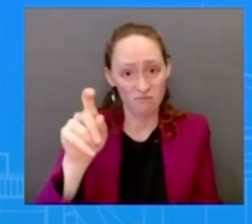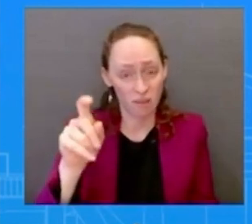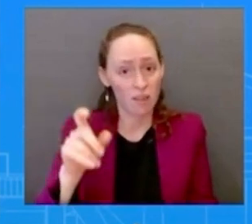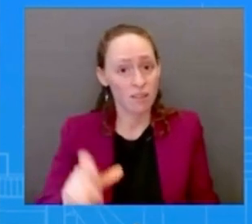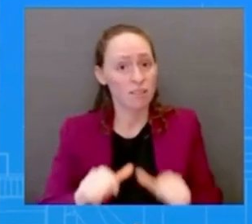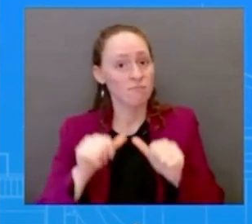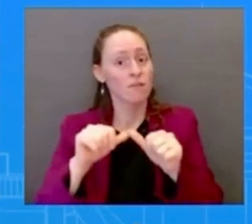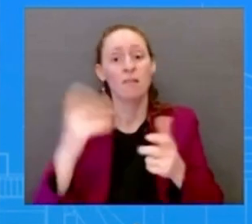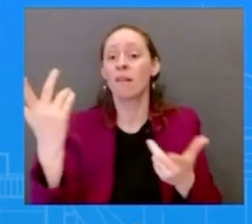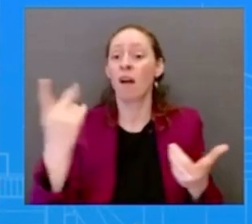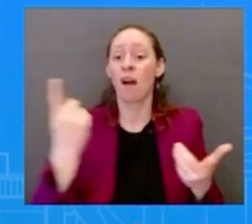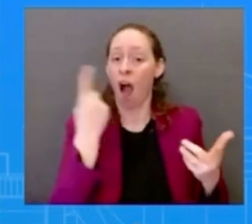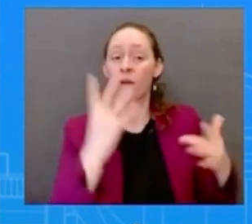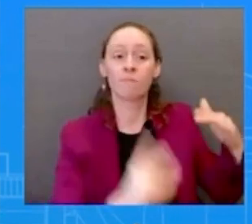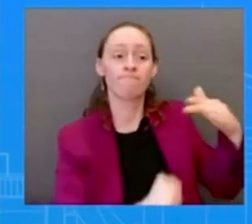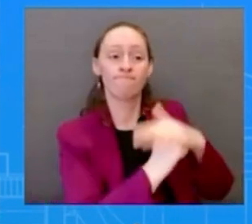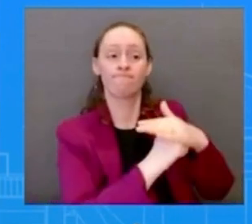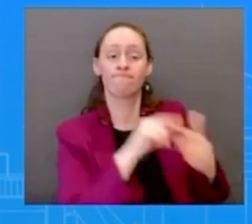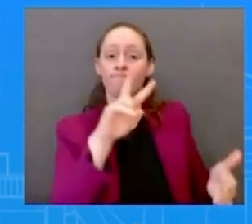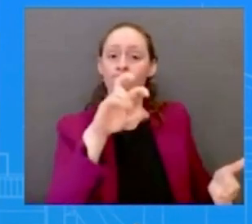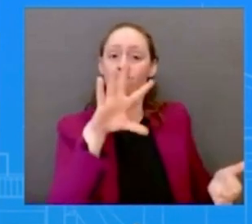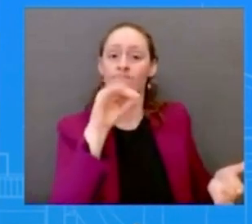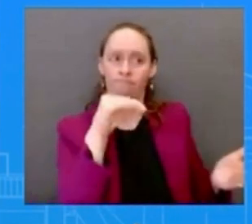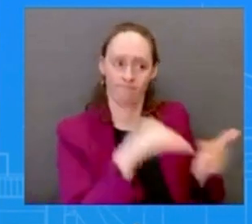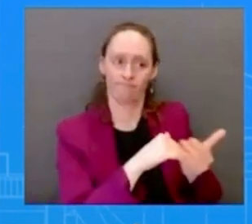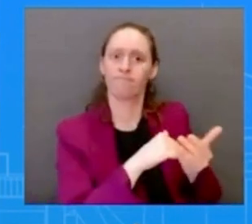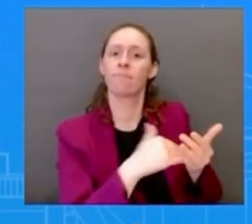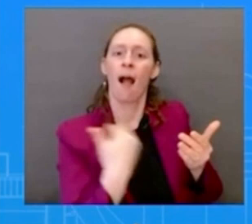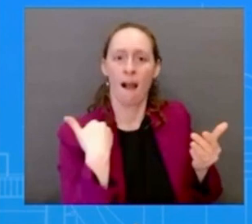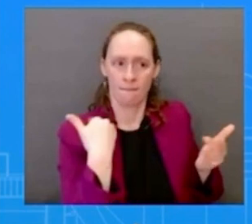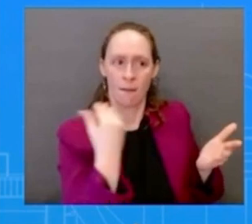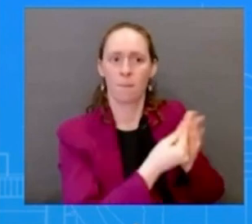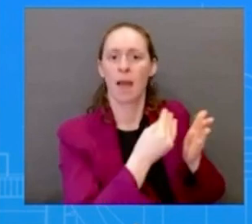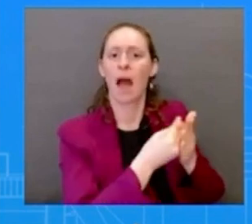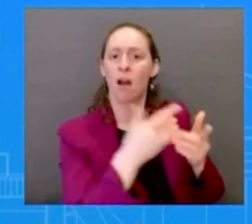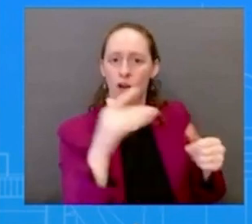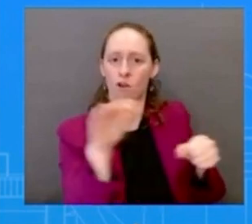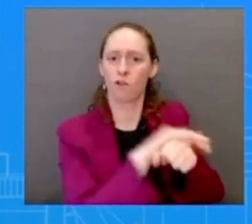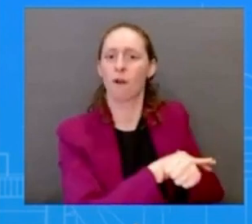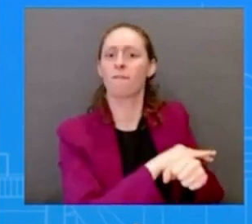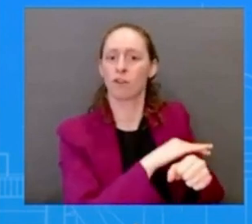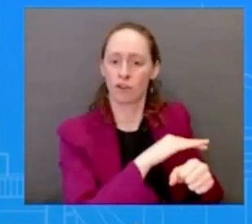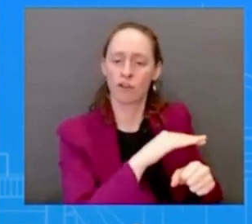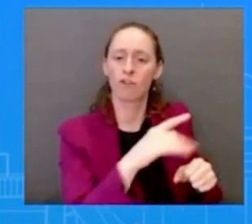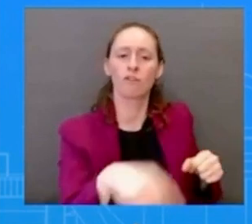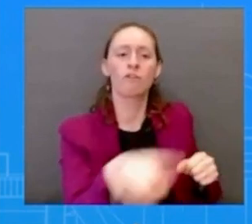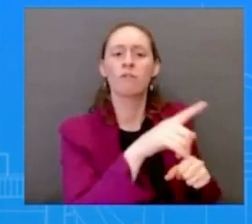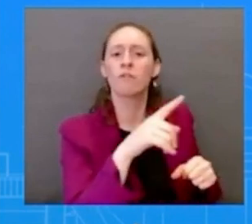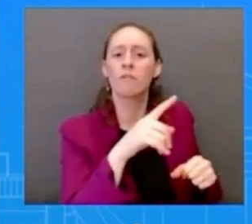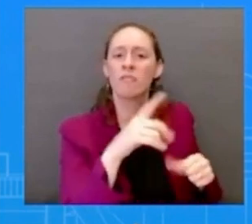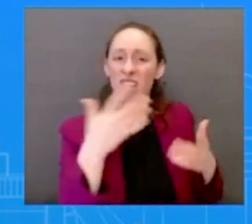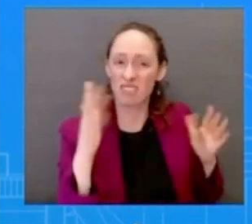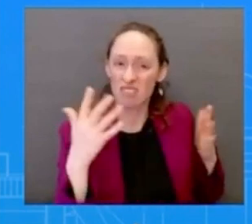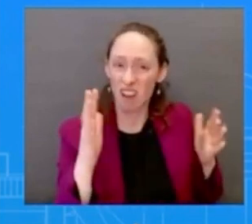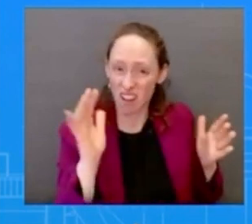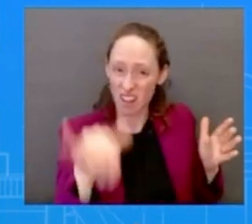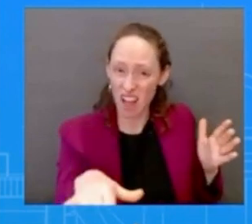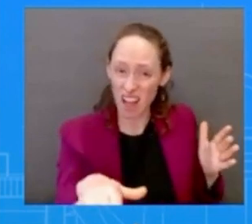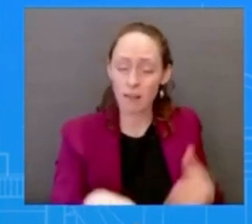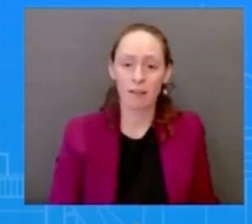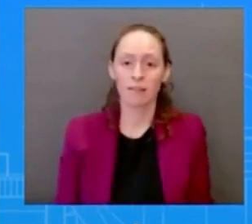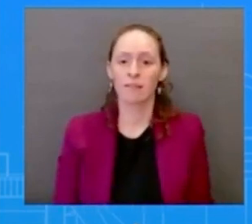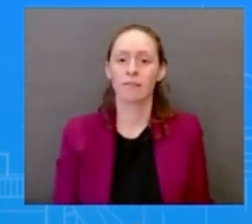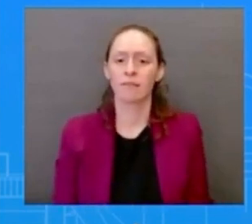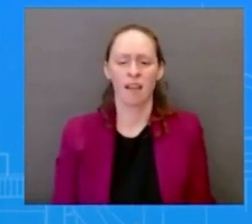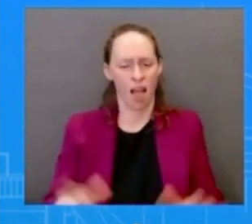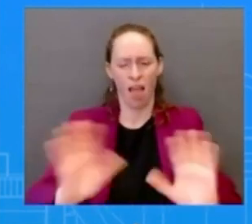checkings and savings accounts so again i'm not going to get ahead or get into hypotheticals on um what uh what the future